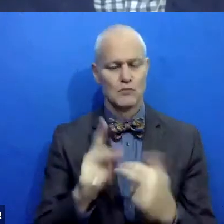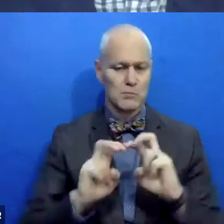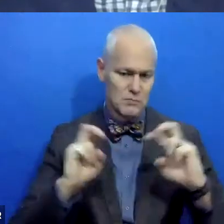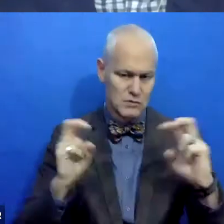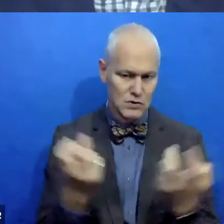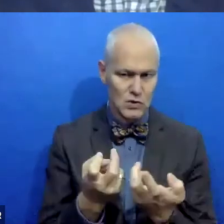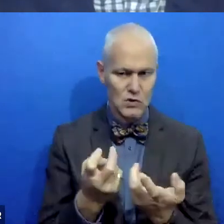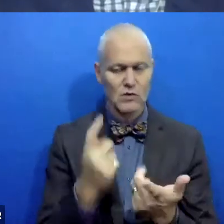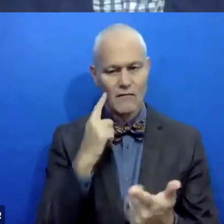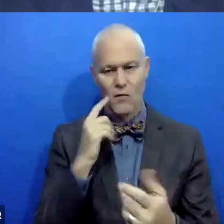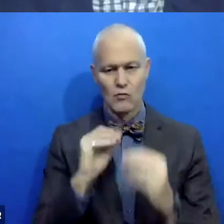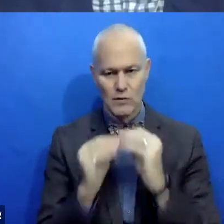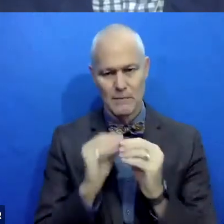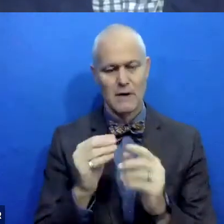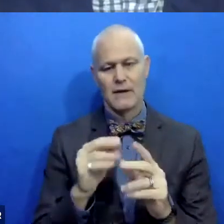in repairing harm?